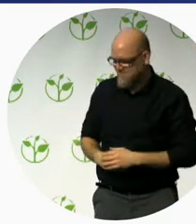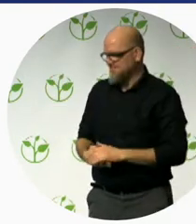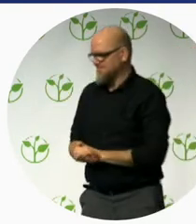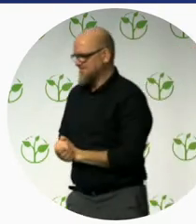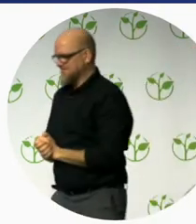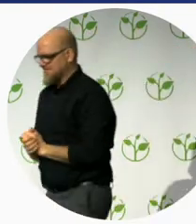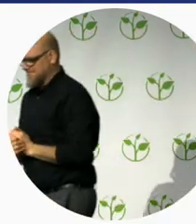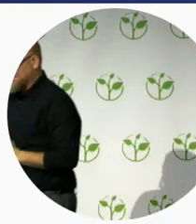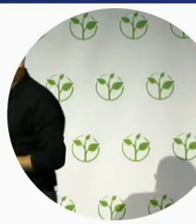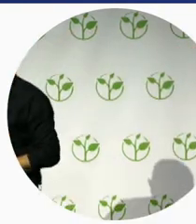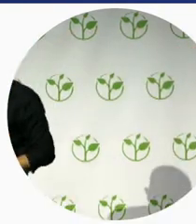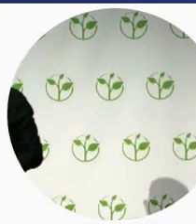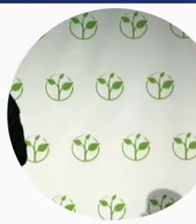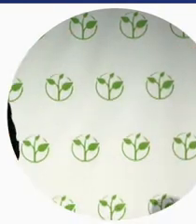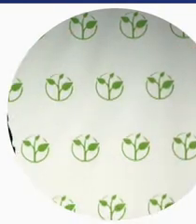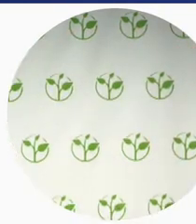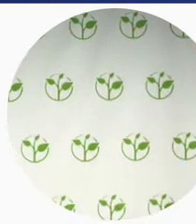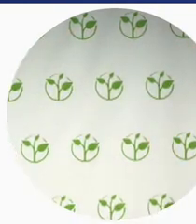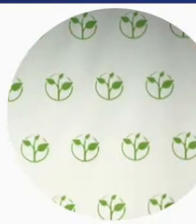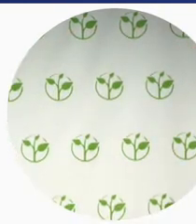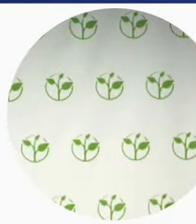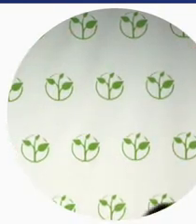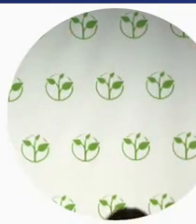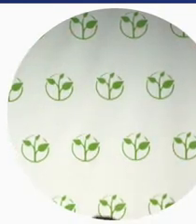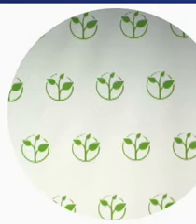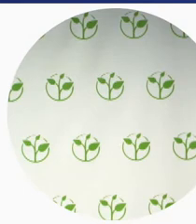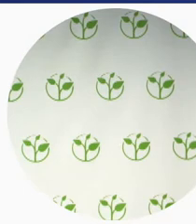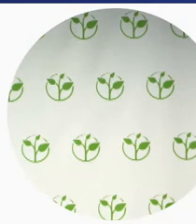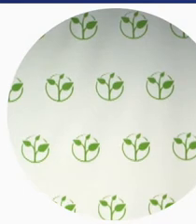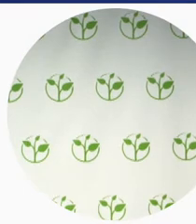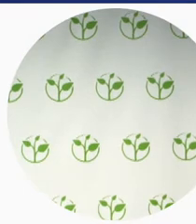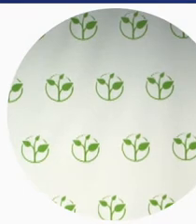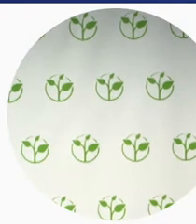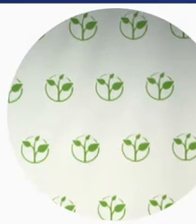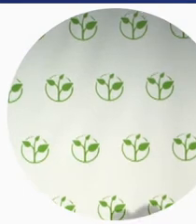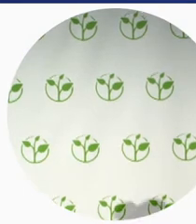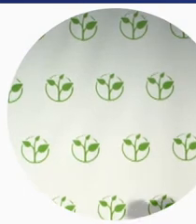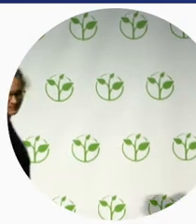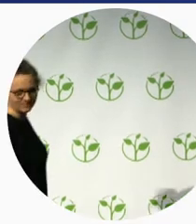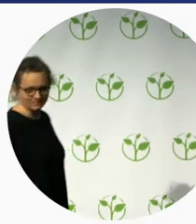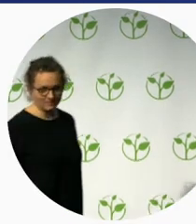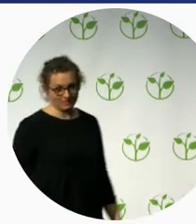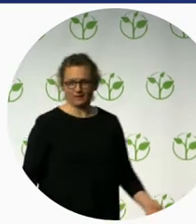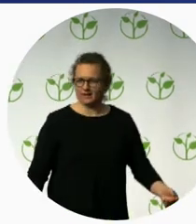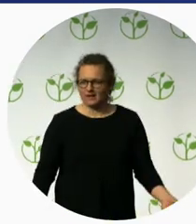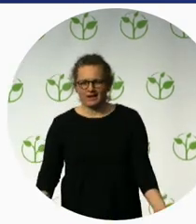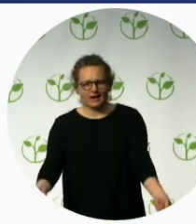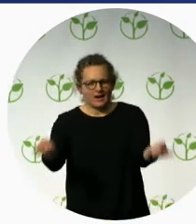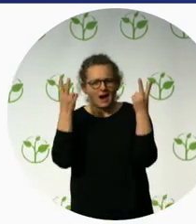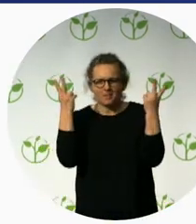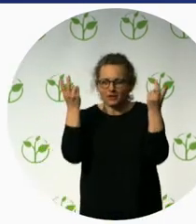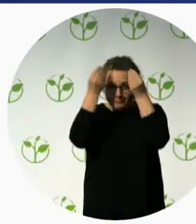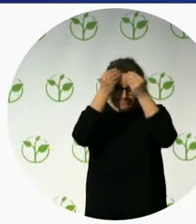Thank you, Jose Luis. I think it's a very important message from this selection of a very good